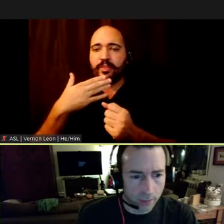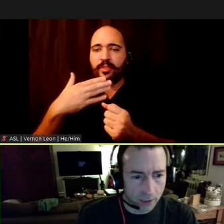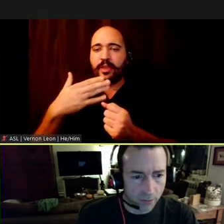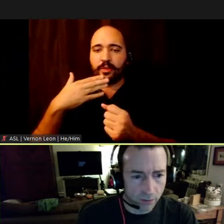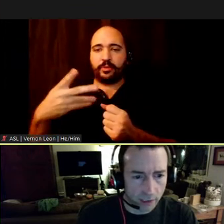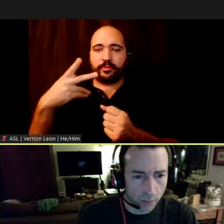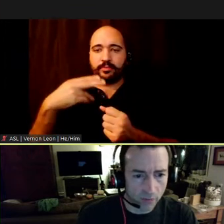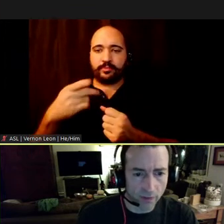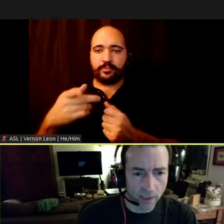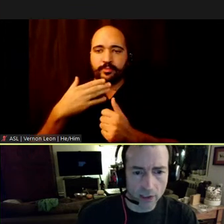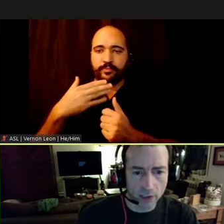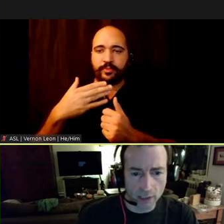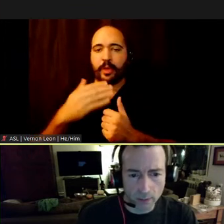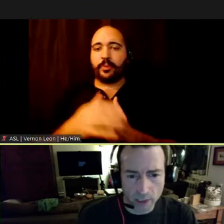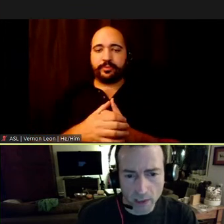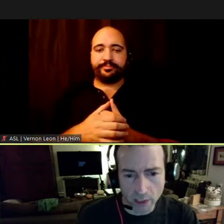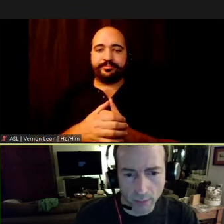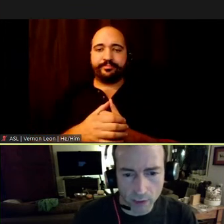that...